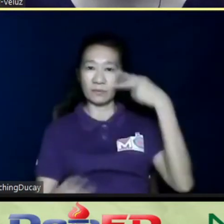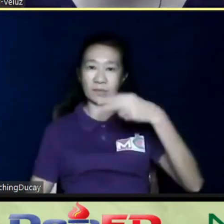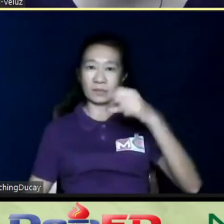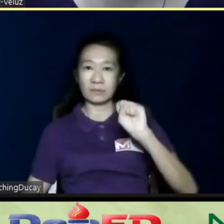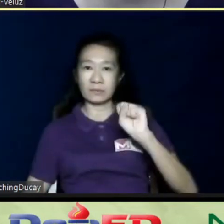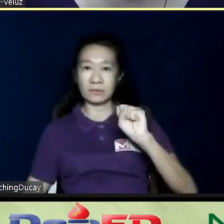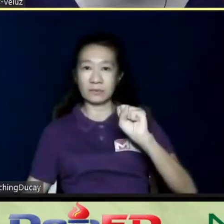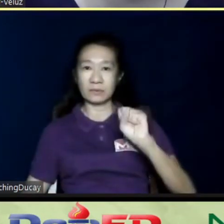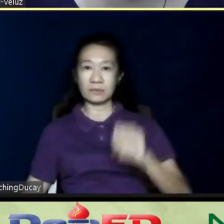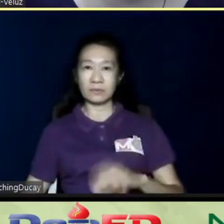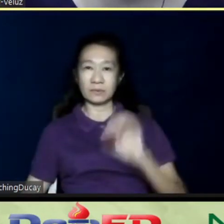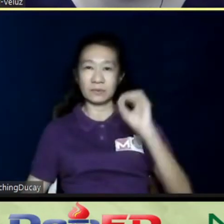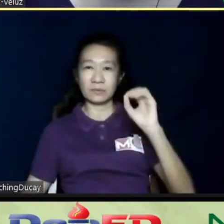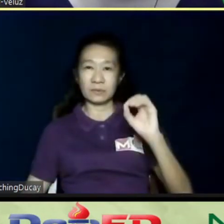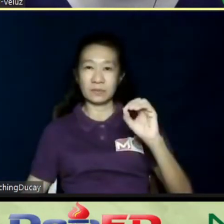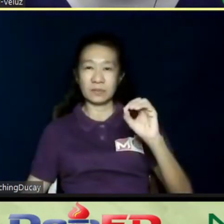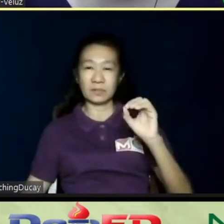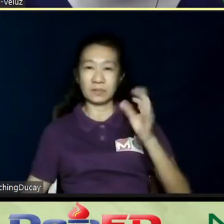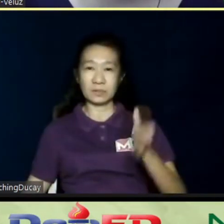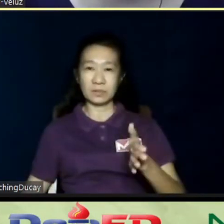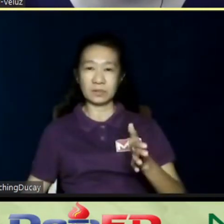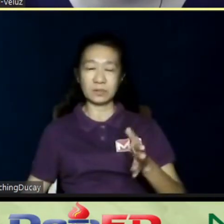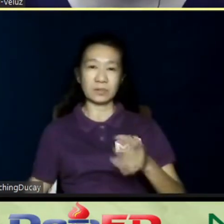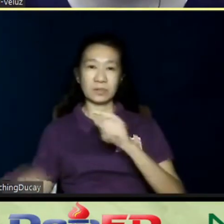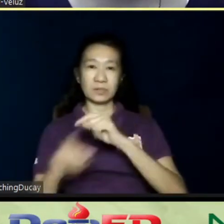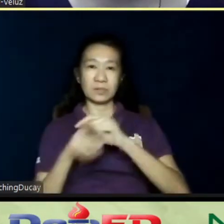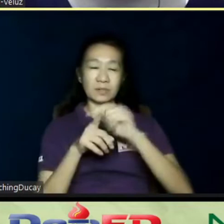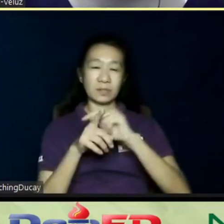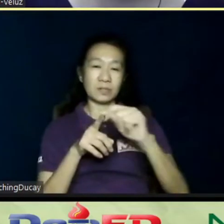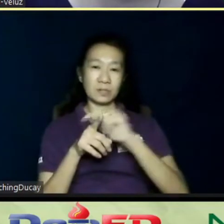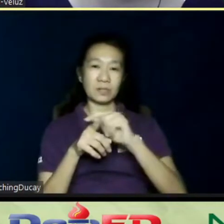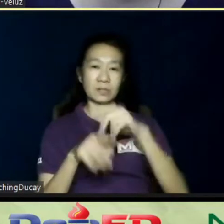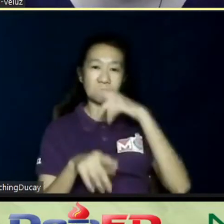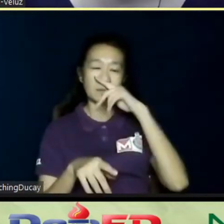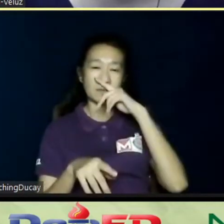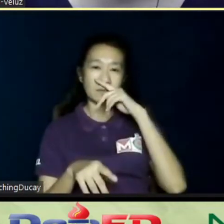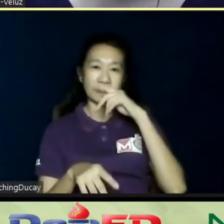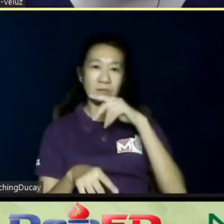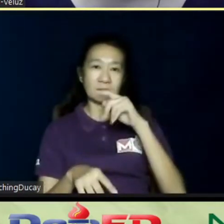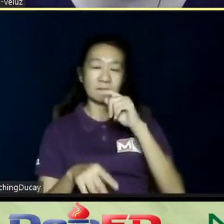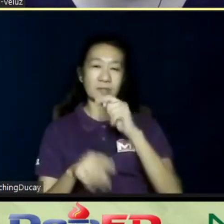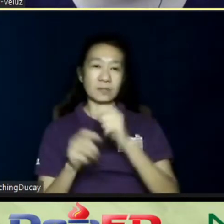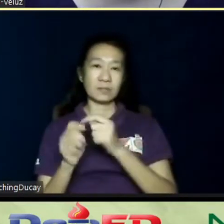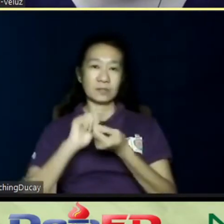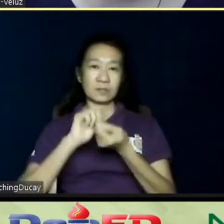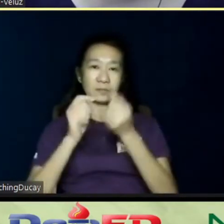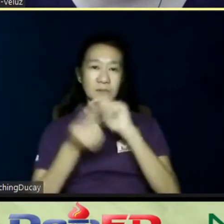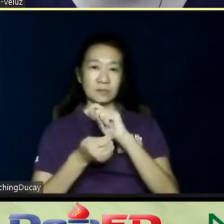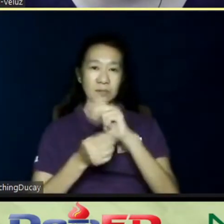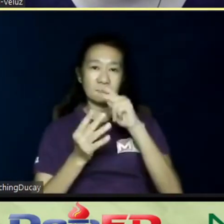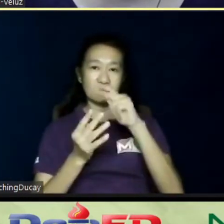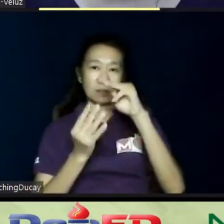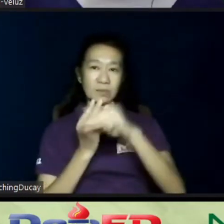teachers who are training kids in transition programs? So, ano?